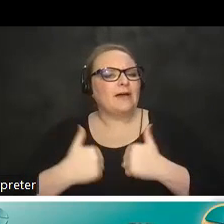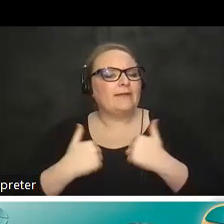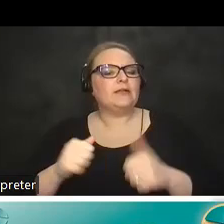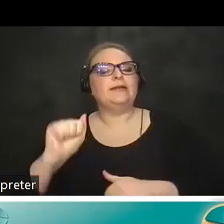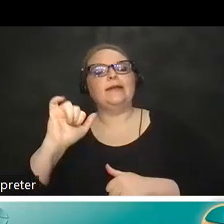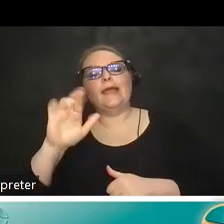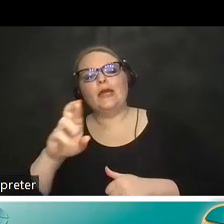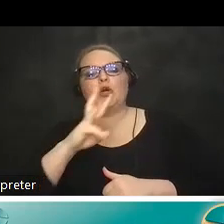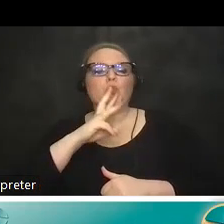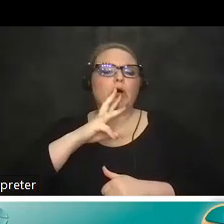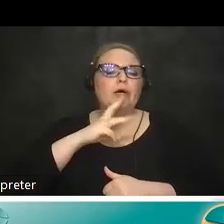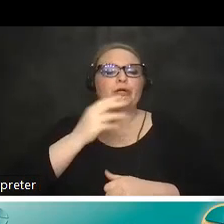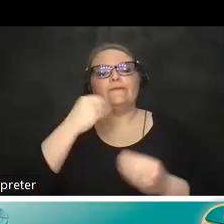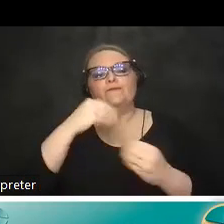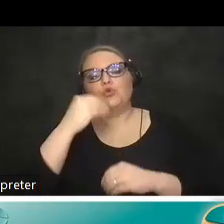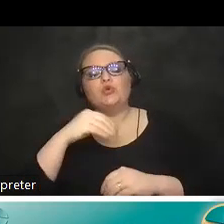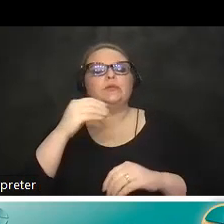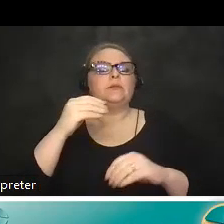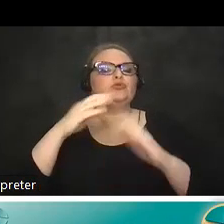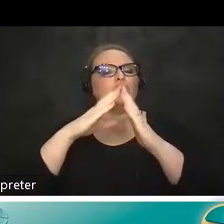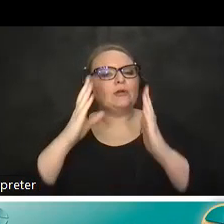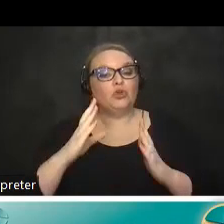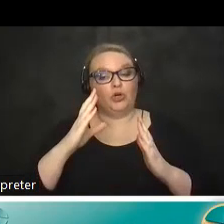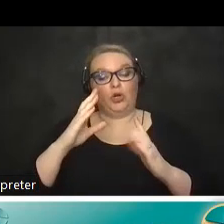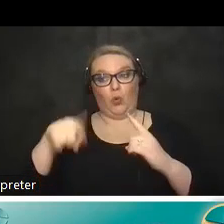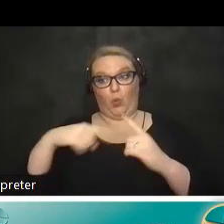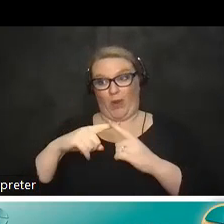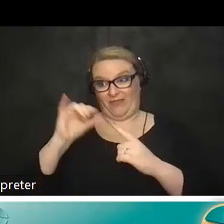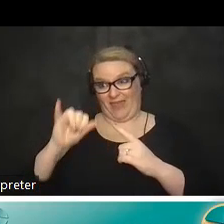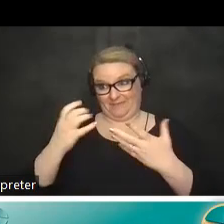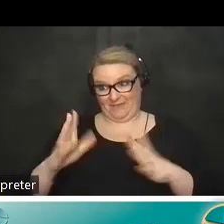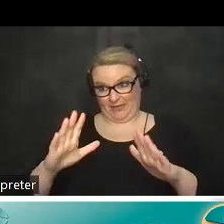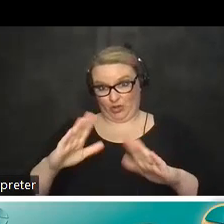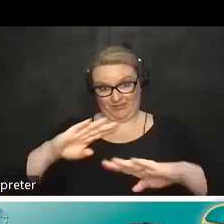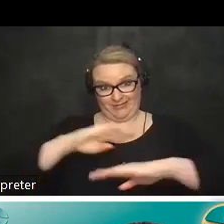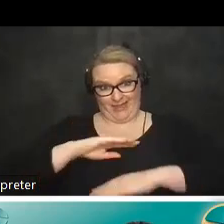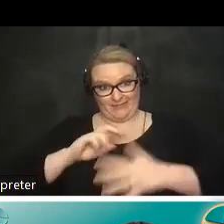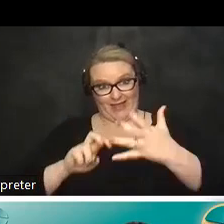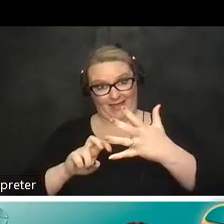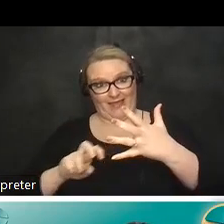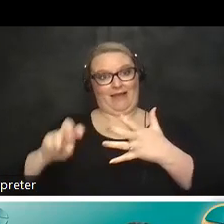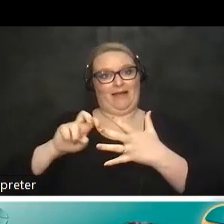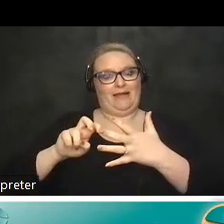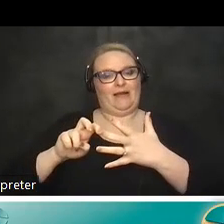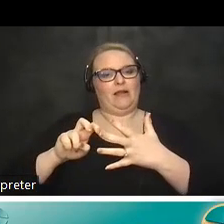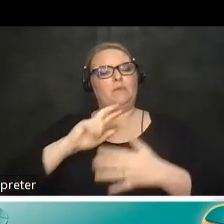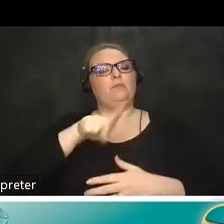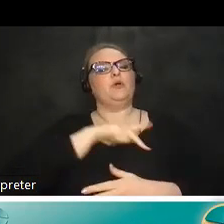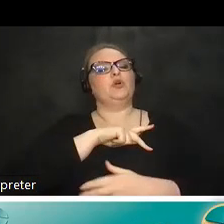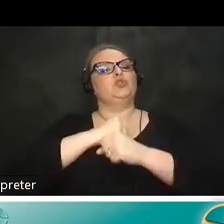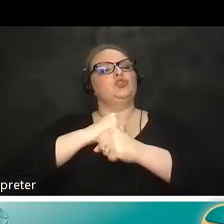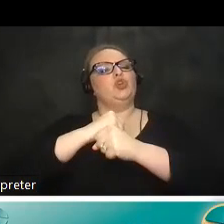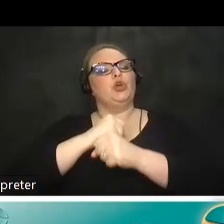water food shelter uh then once those things are satisfied and it's secure then they go to uh you know personal security